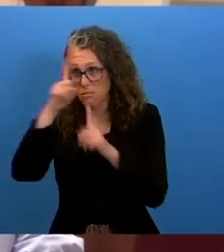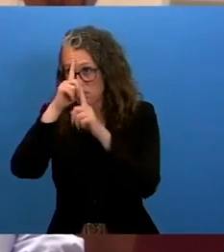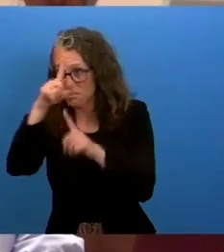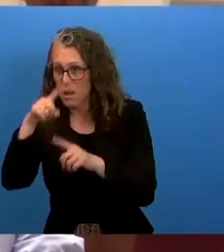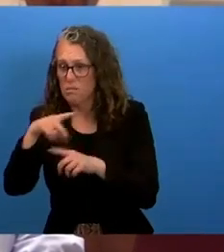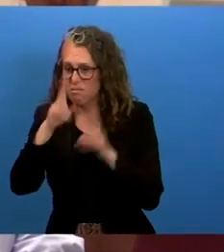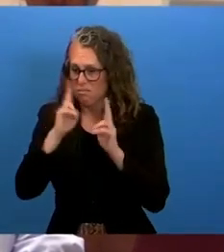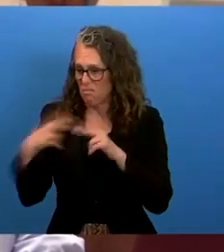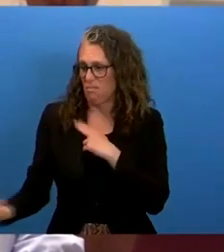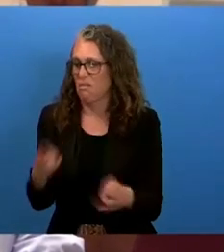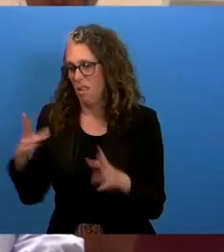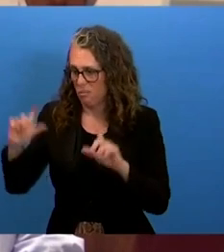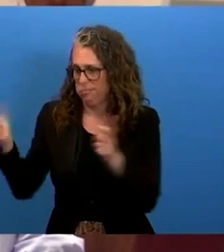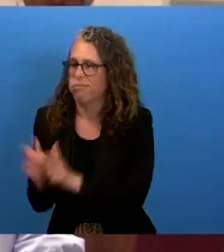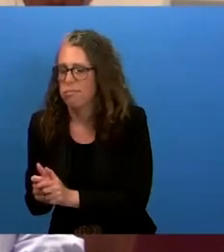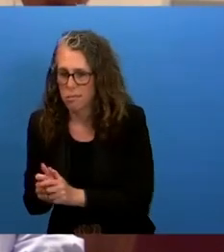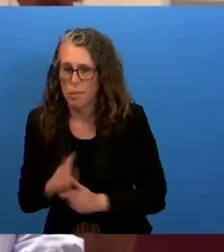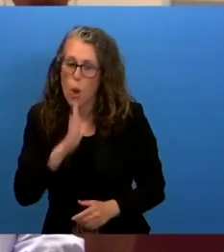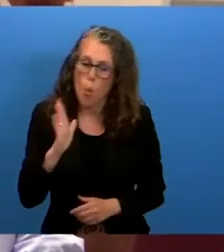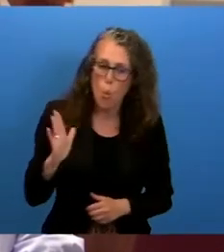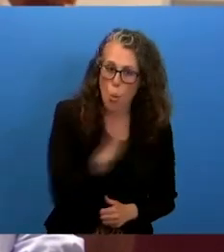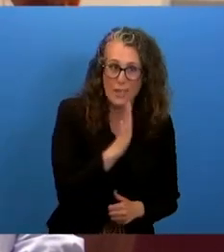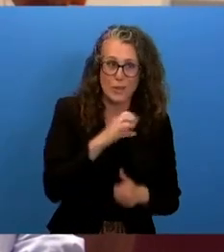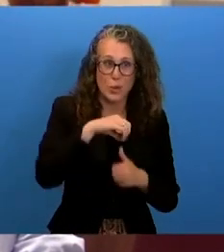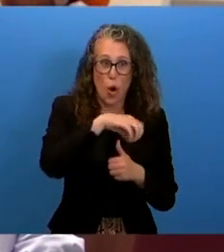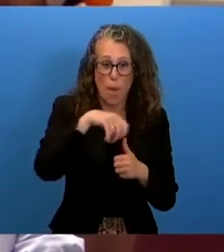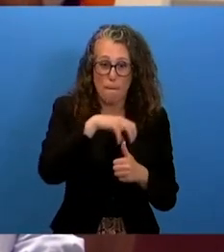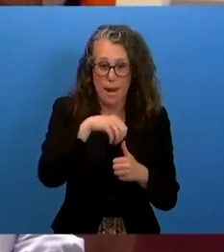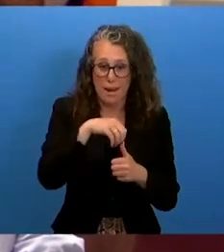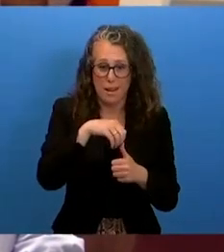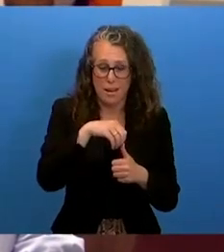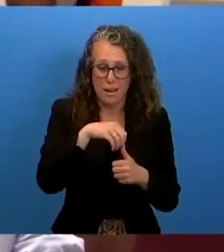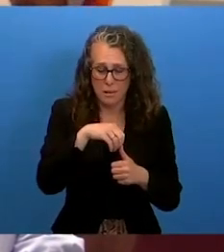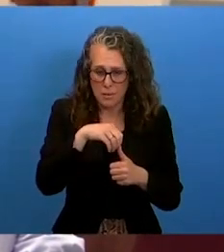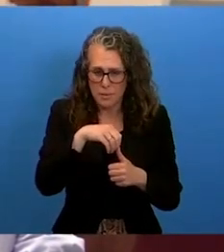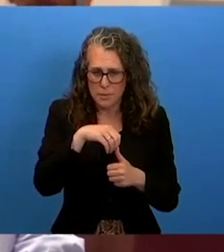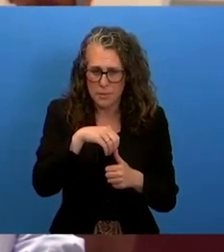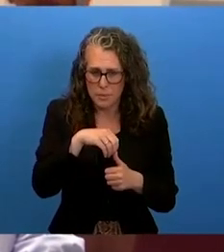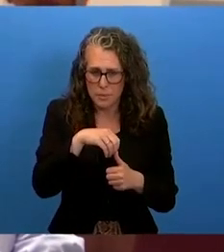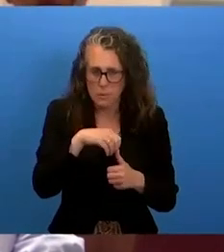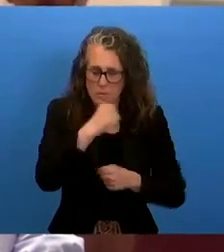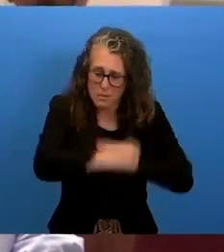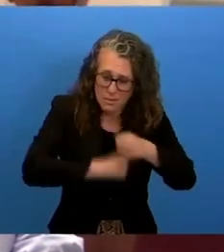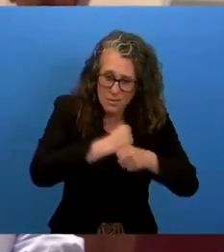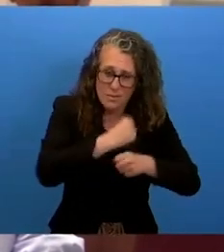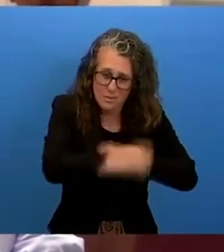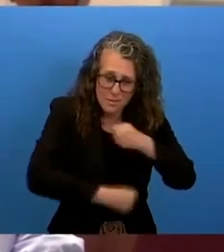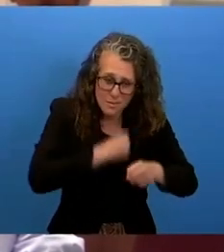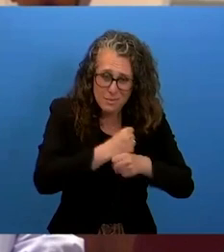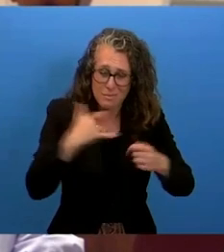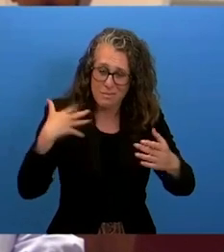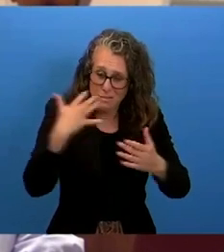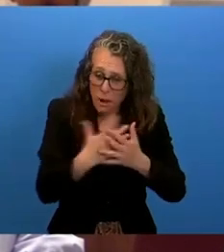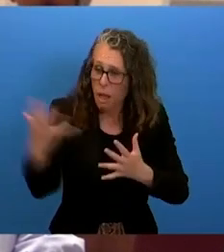Armenia, 104 years of occupation of our land and extermination programs of our population,